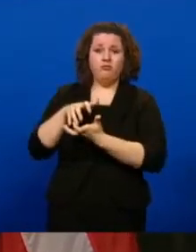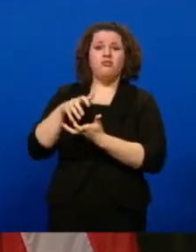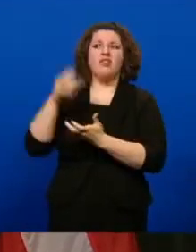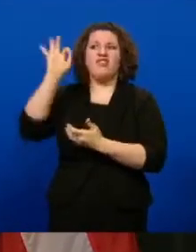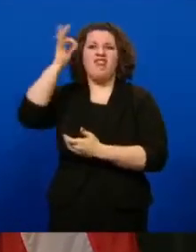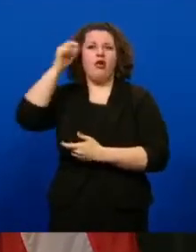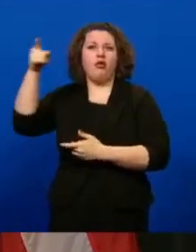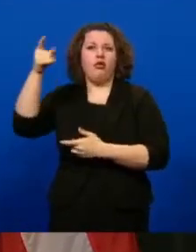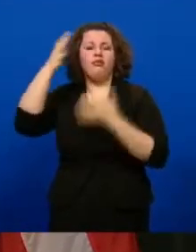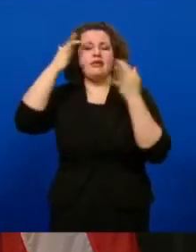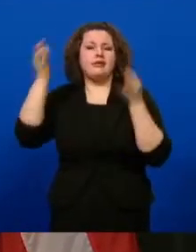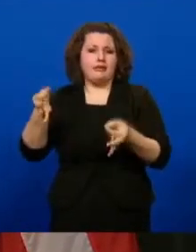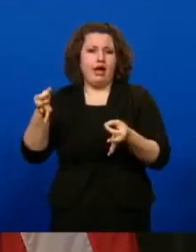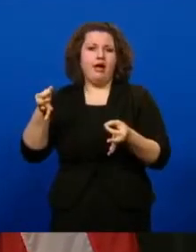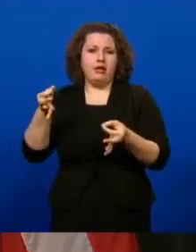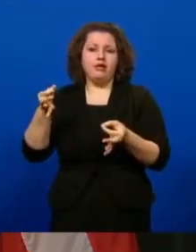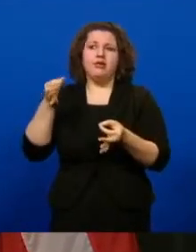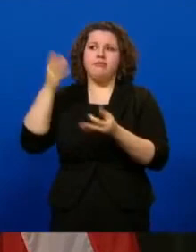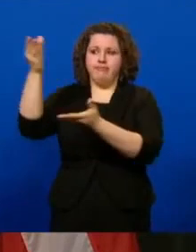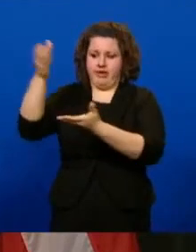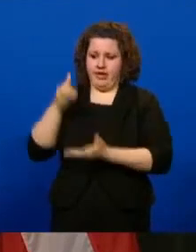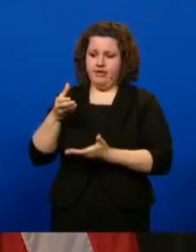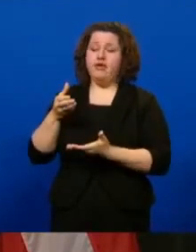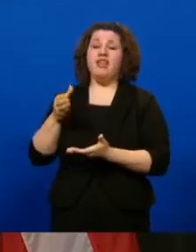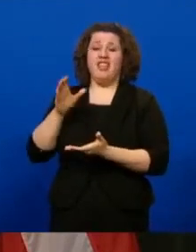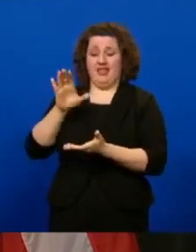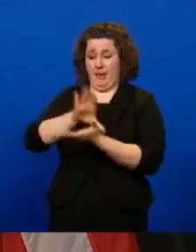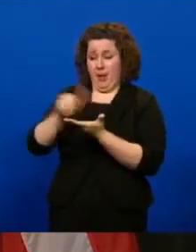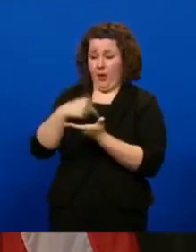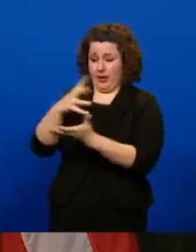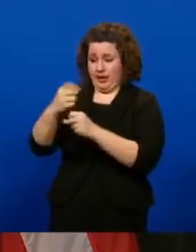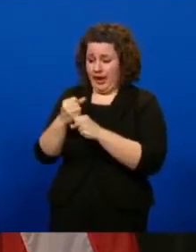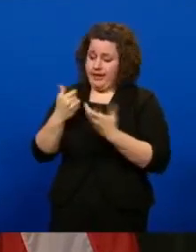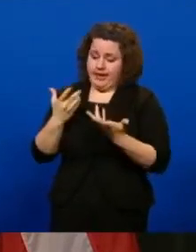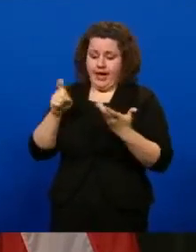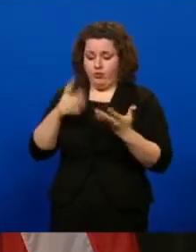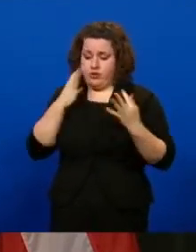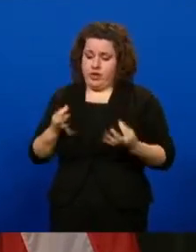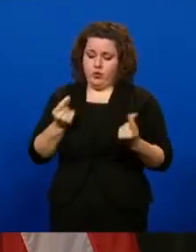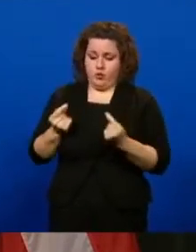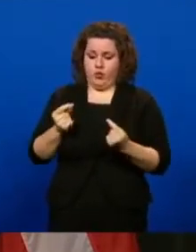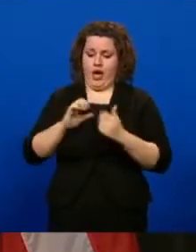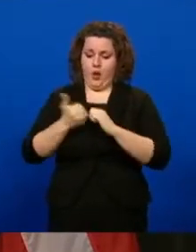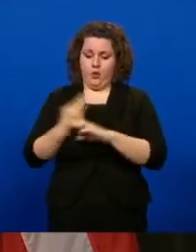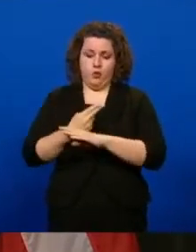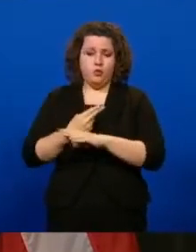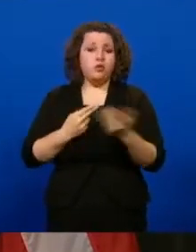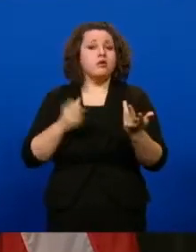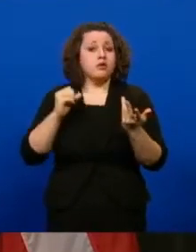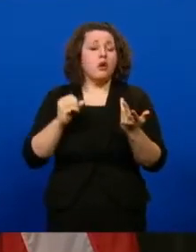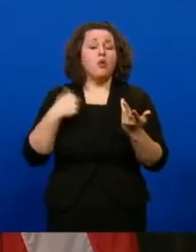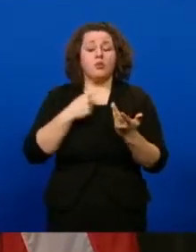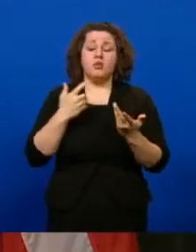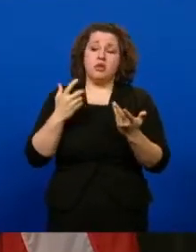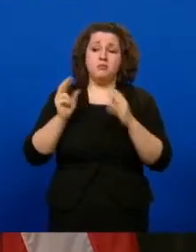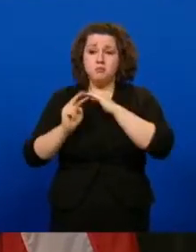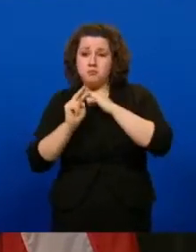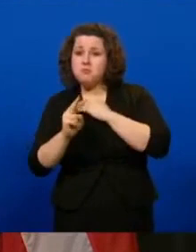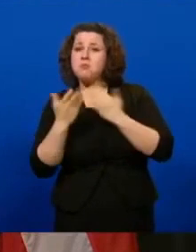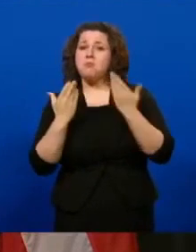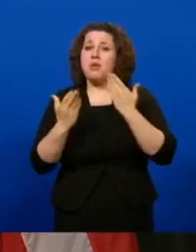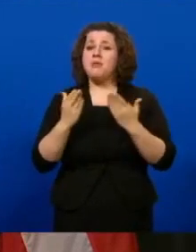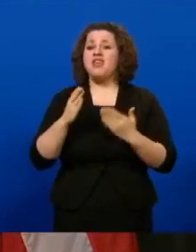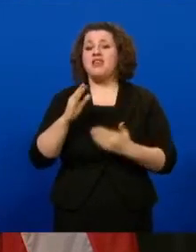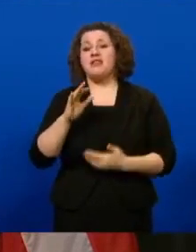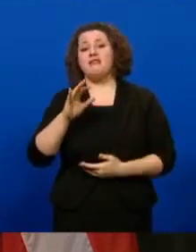numbers that they provide to plan our response and our approach. We anticipate that our weekly allocation could begin to increase